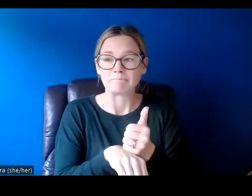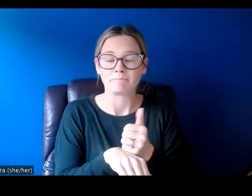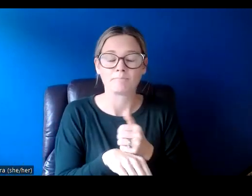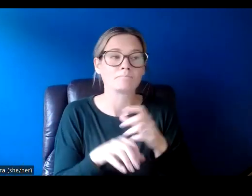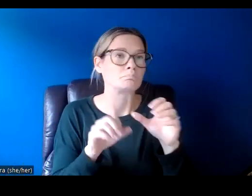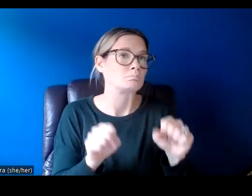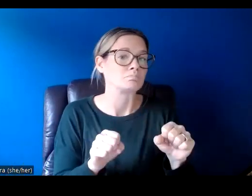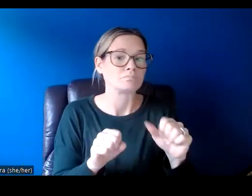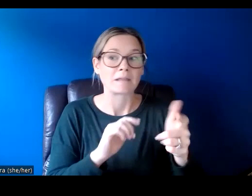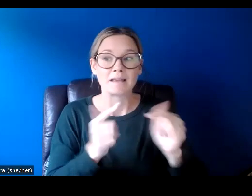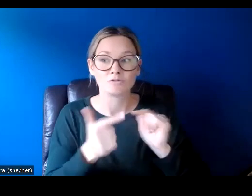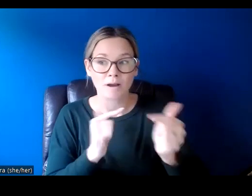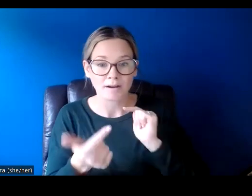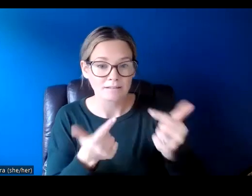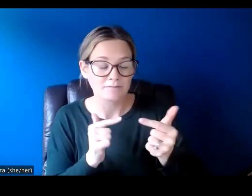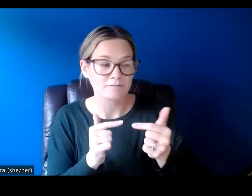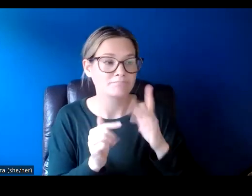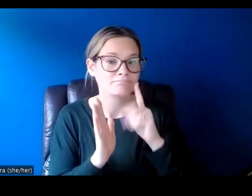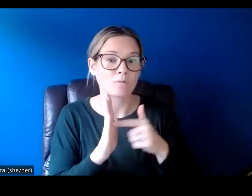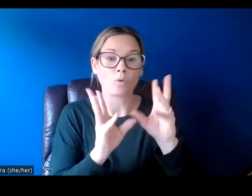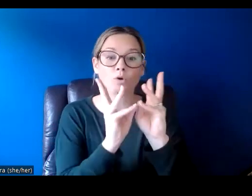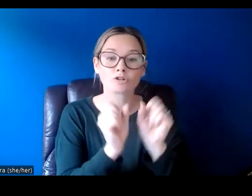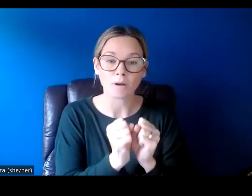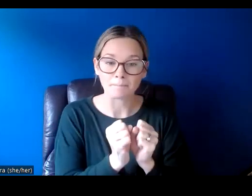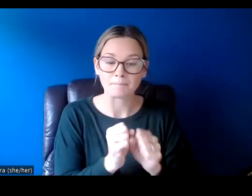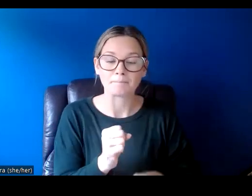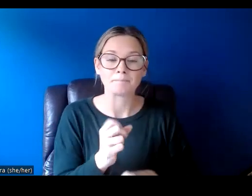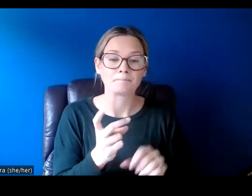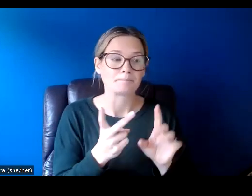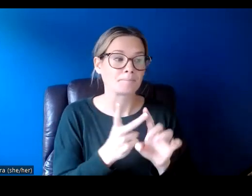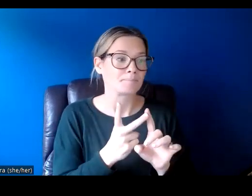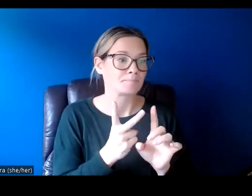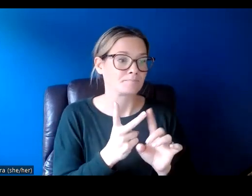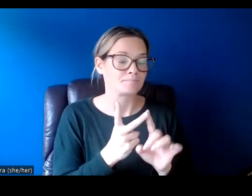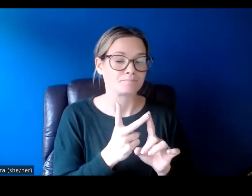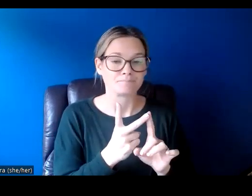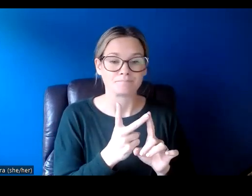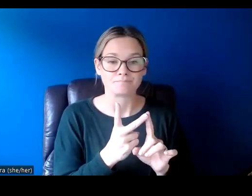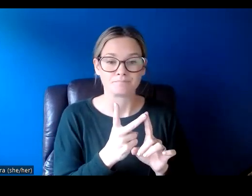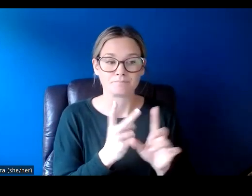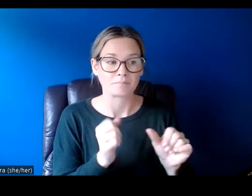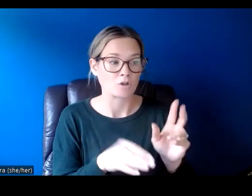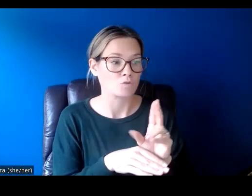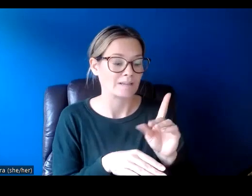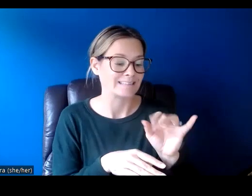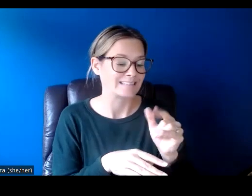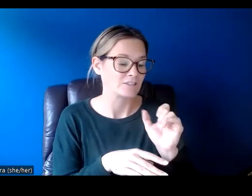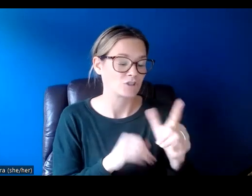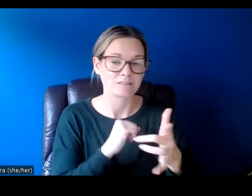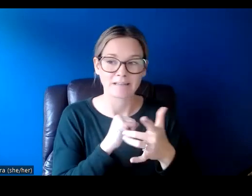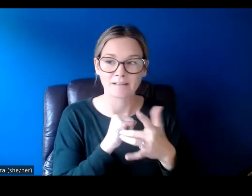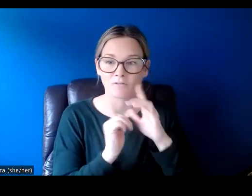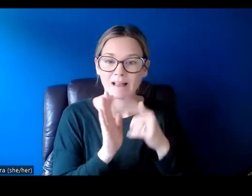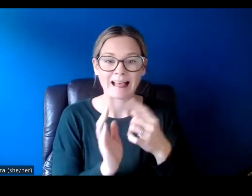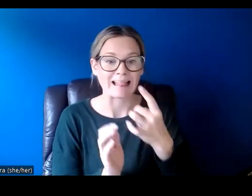could be interactive, like a workshop. It could be something using digital technology, like